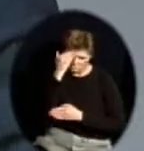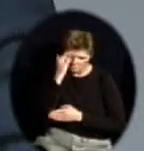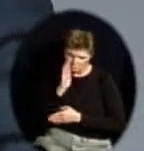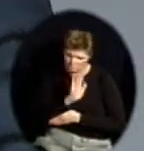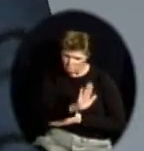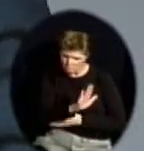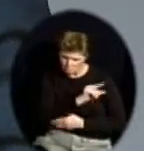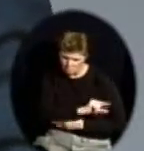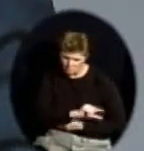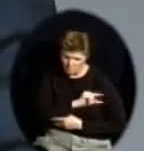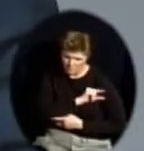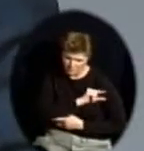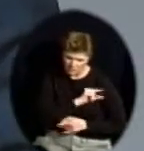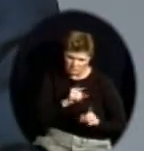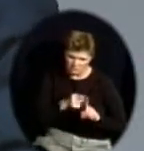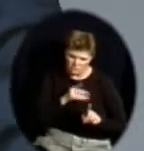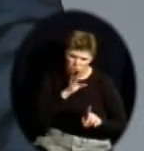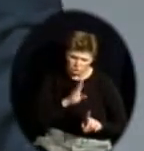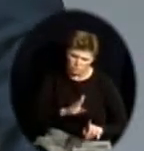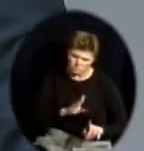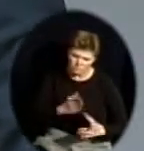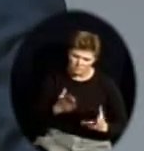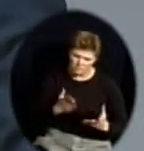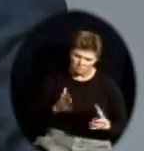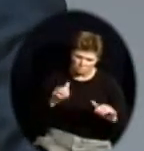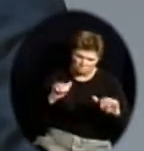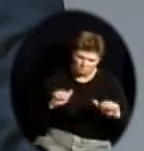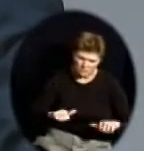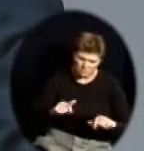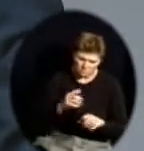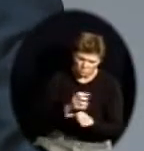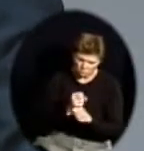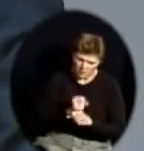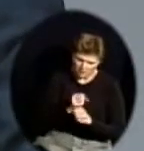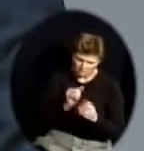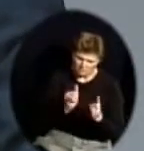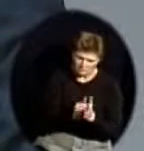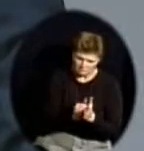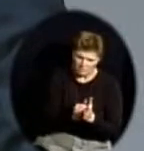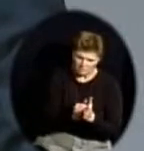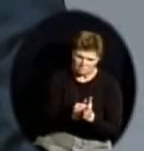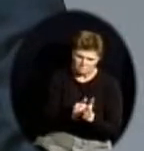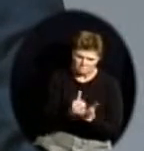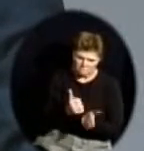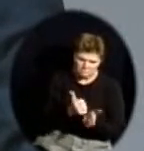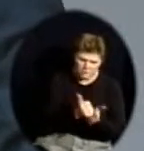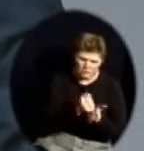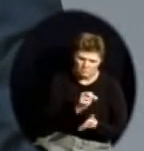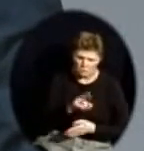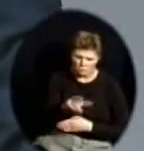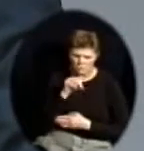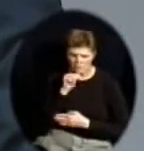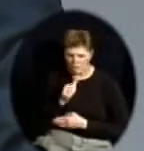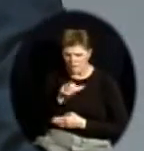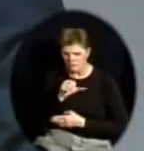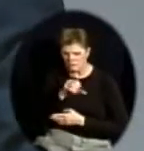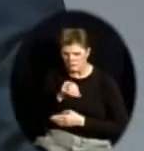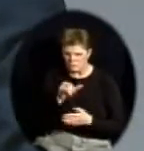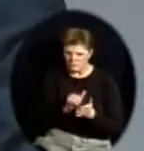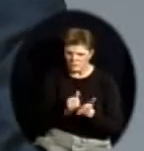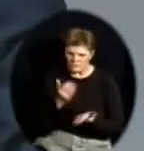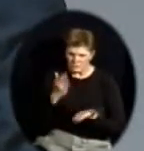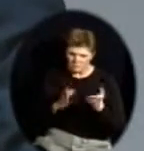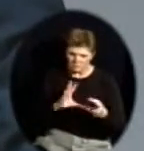regulation. The building team generally would consist of the building principal, the counselor,